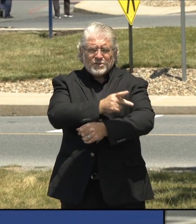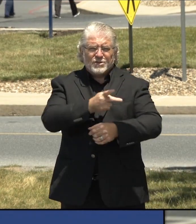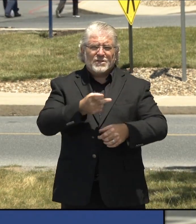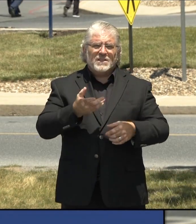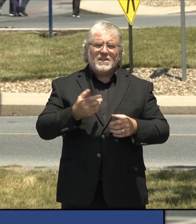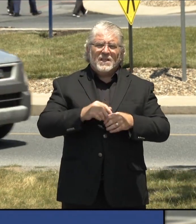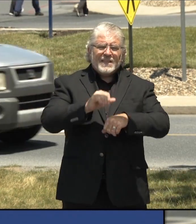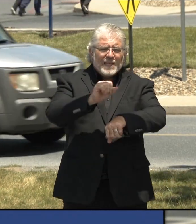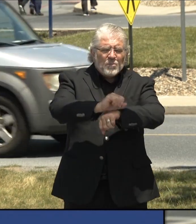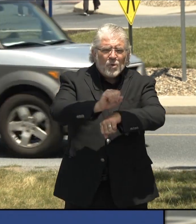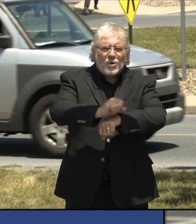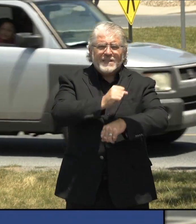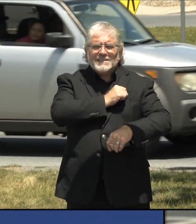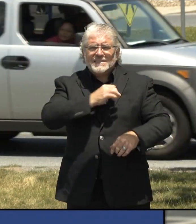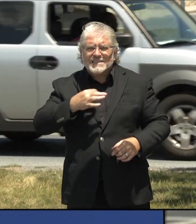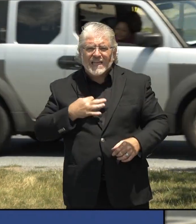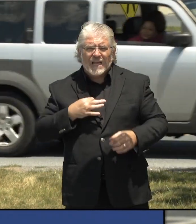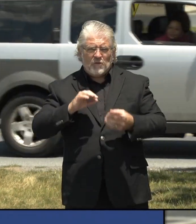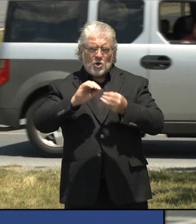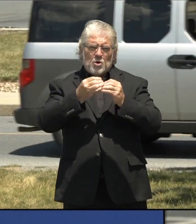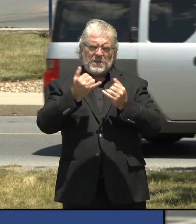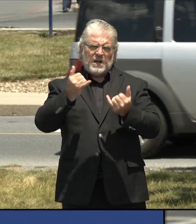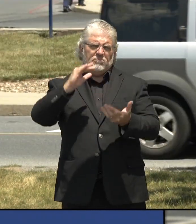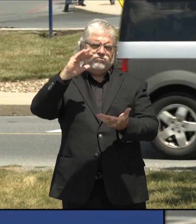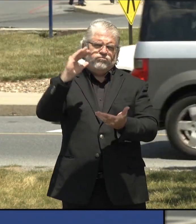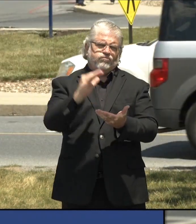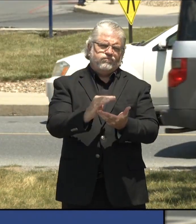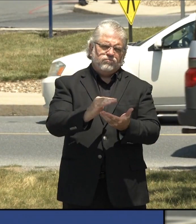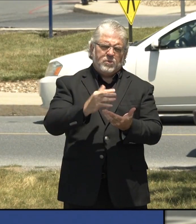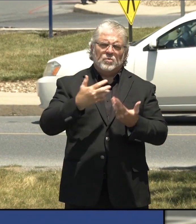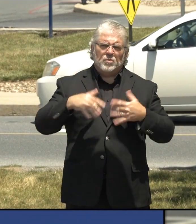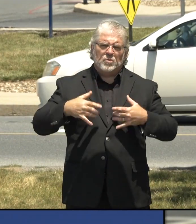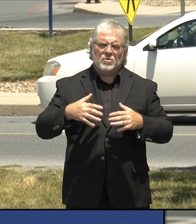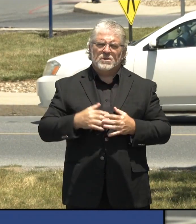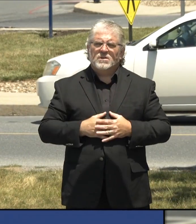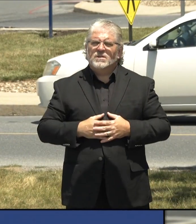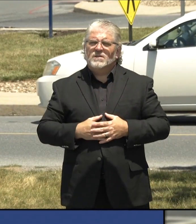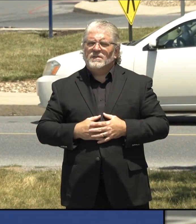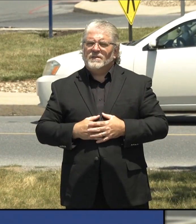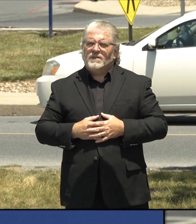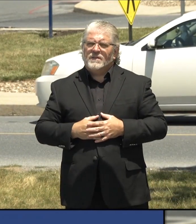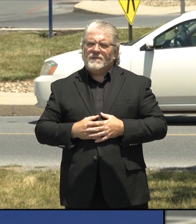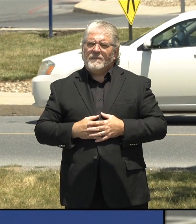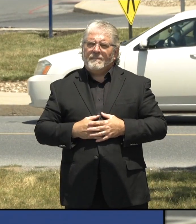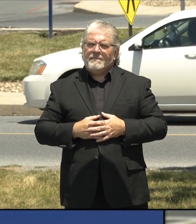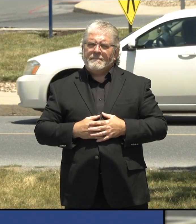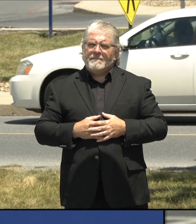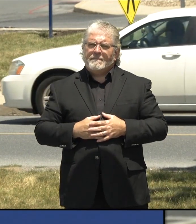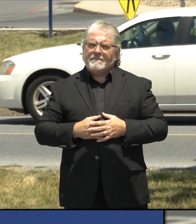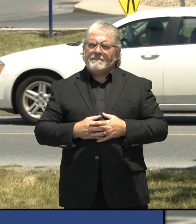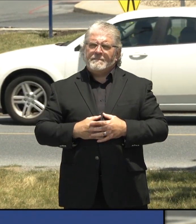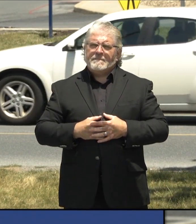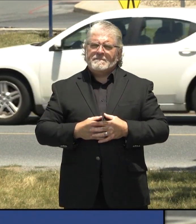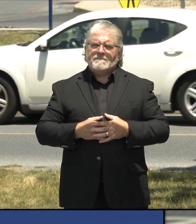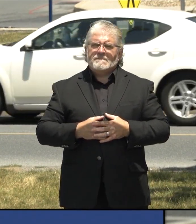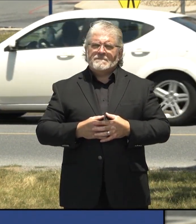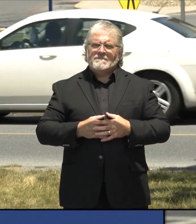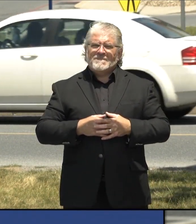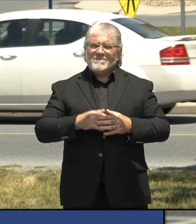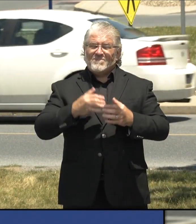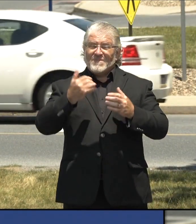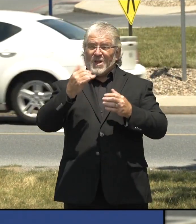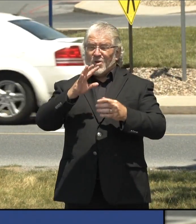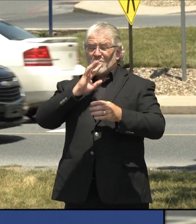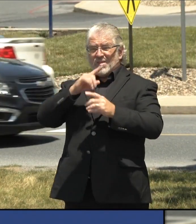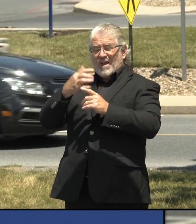dramatically. So, yeah, uh, acknowledge that, that, um, that has been a hotspot. It's been something we've been focused on, worried